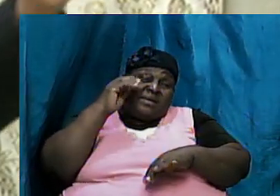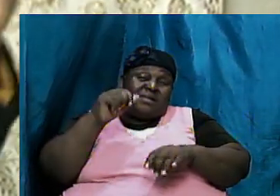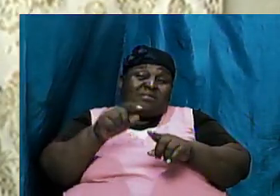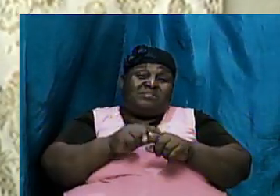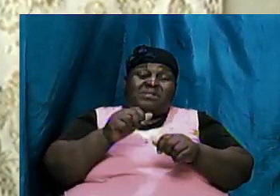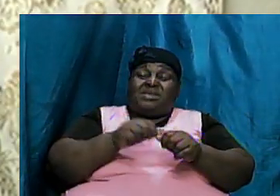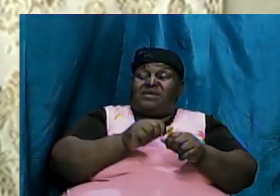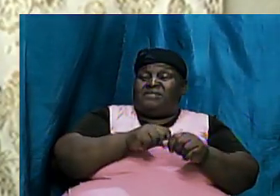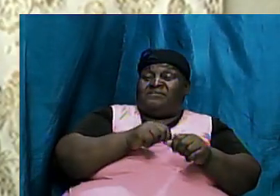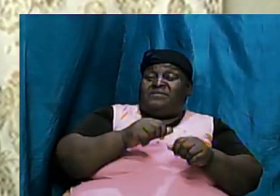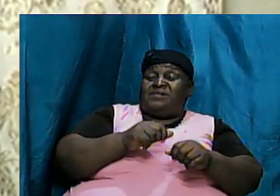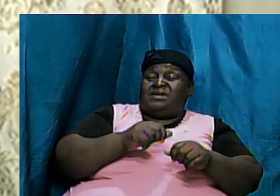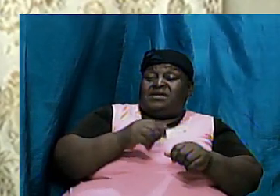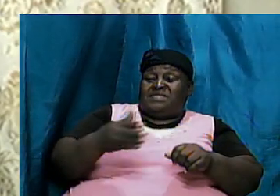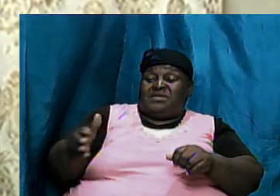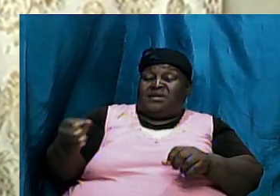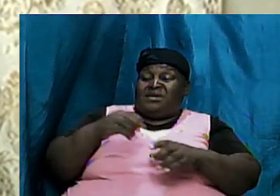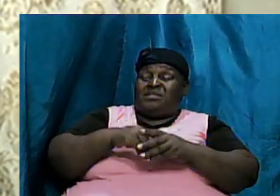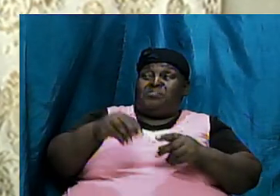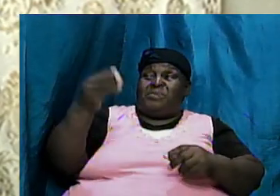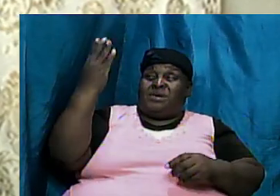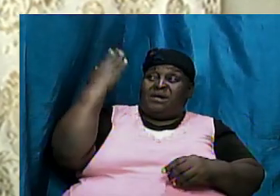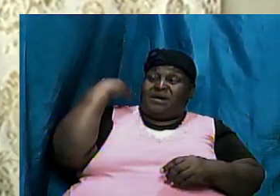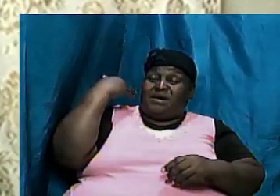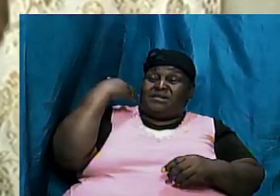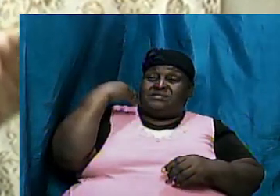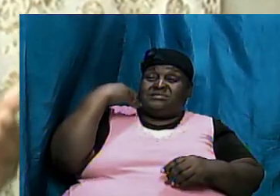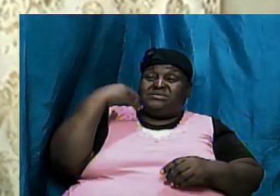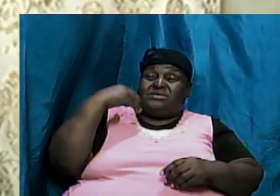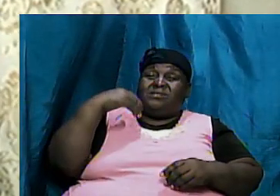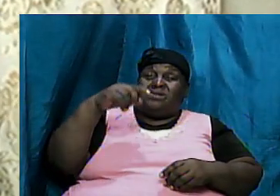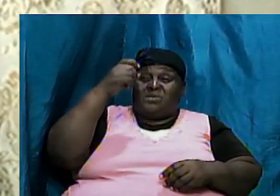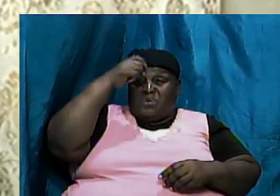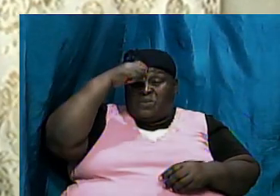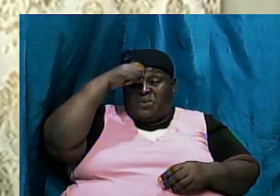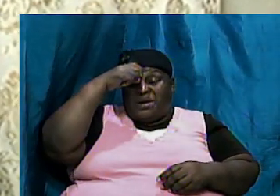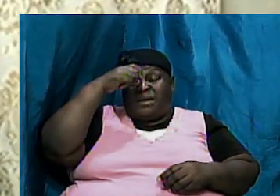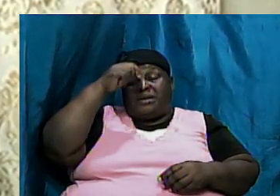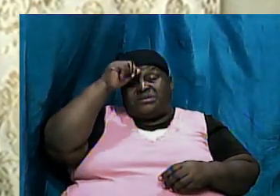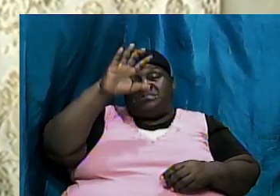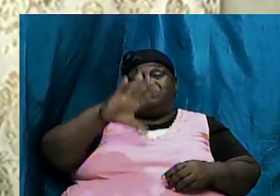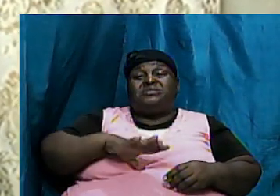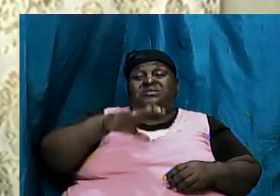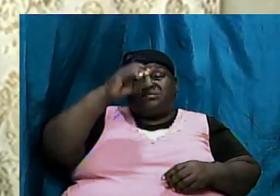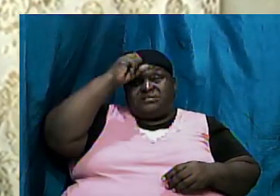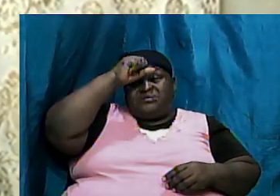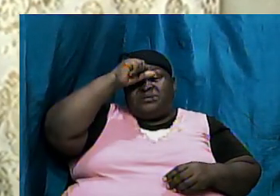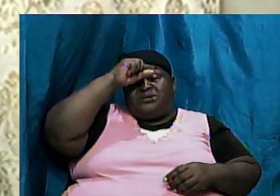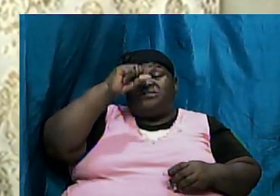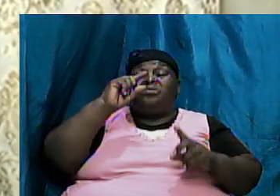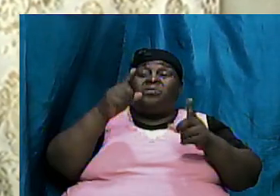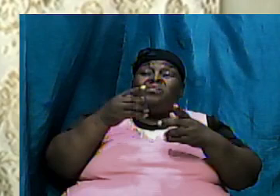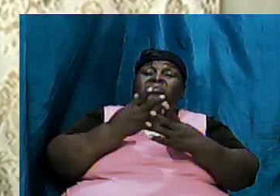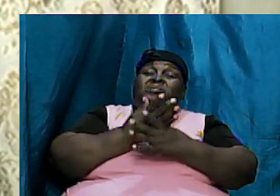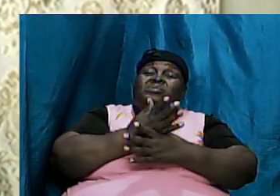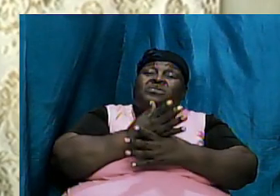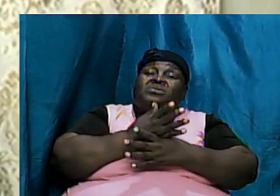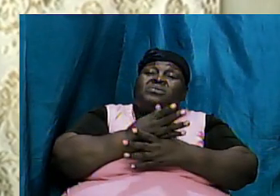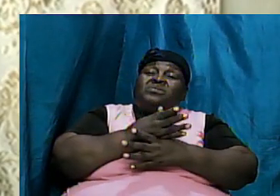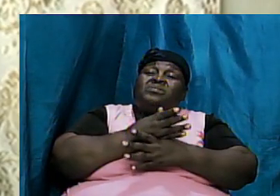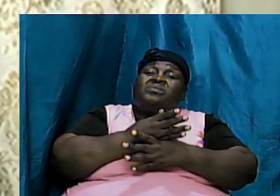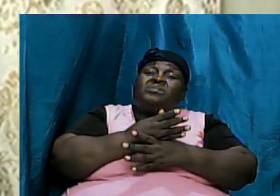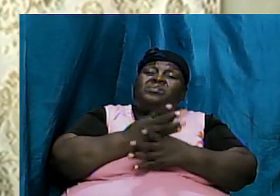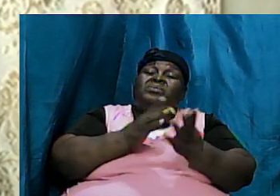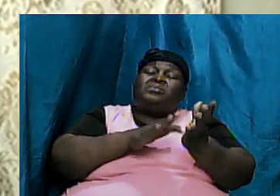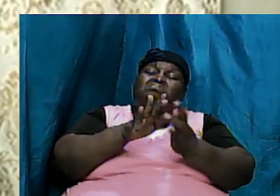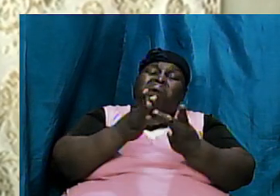in the past and I've heard folks say it and even the wise man Solomon as he went through Ecclesiastes you